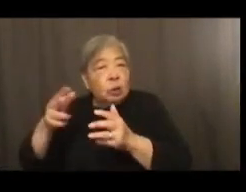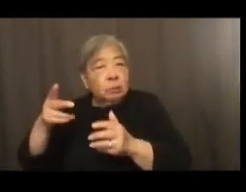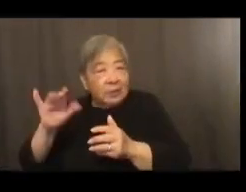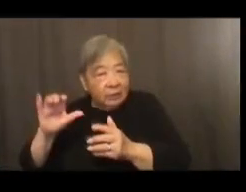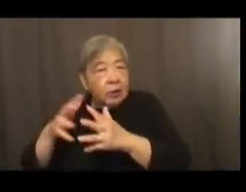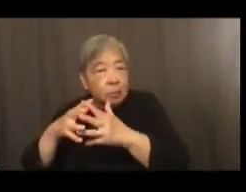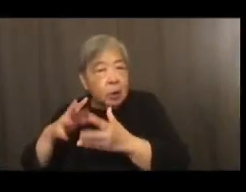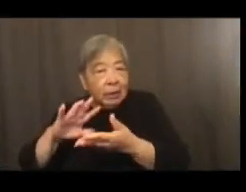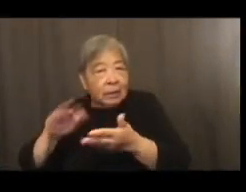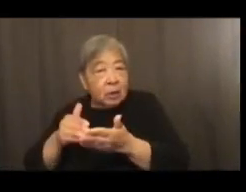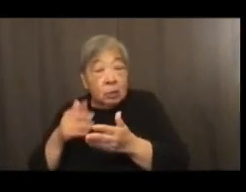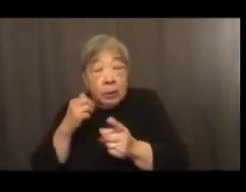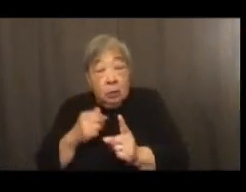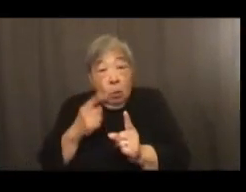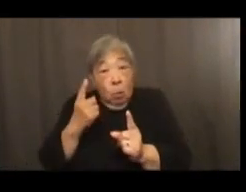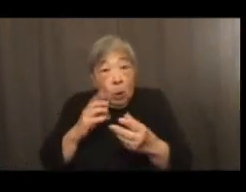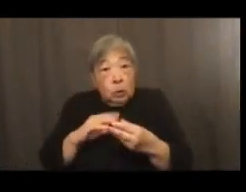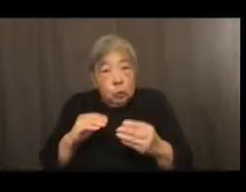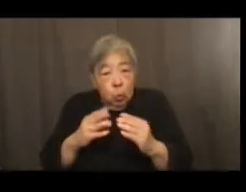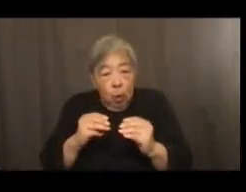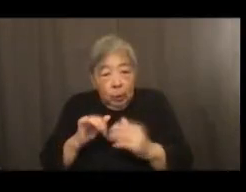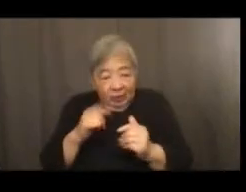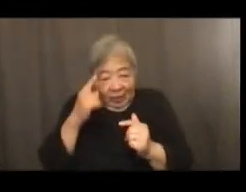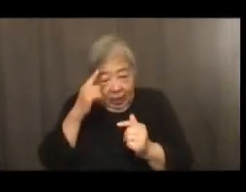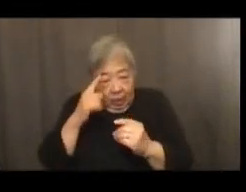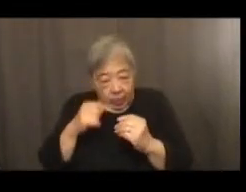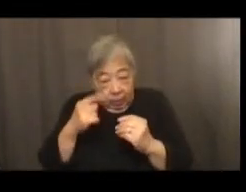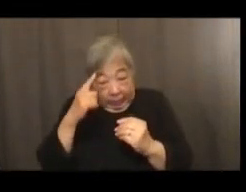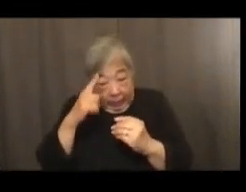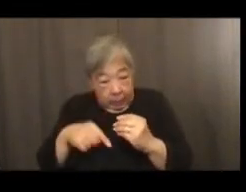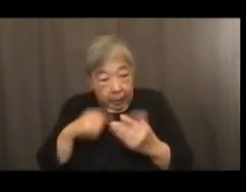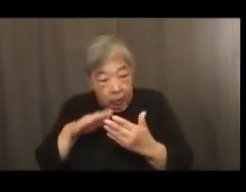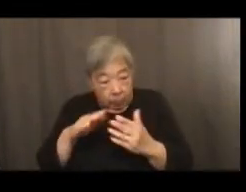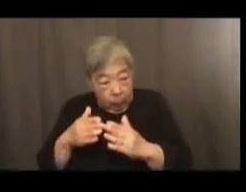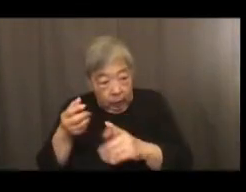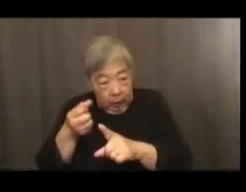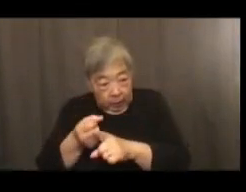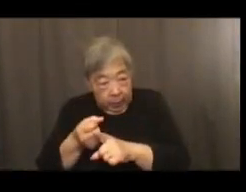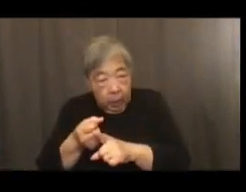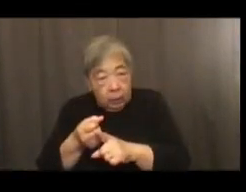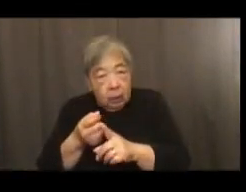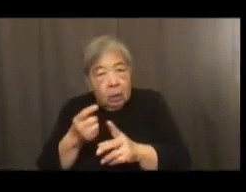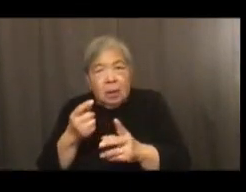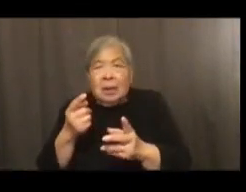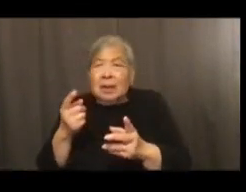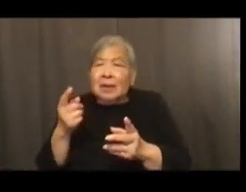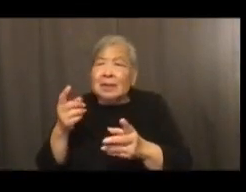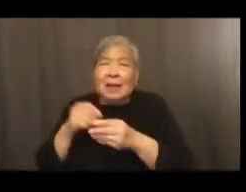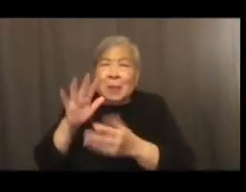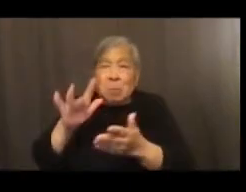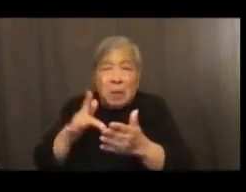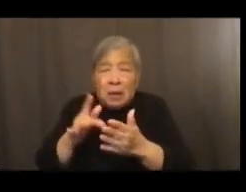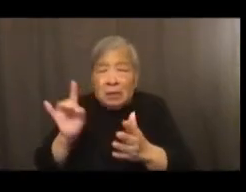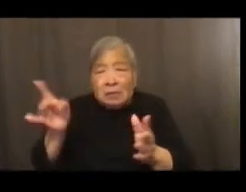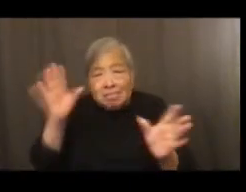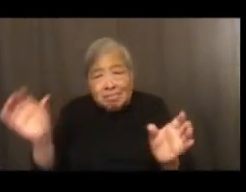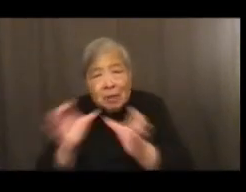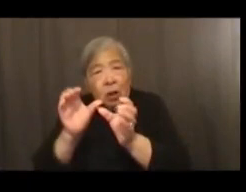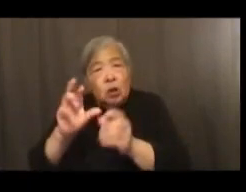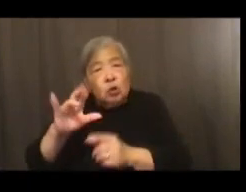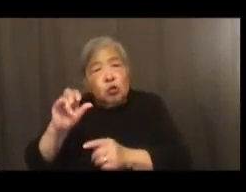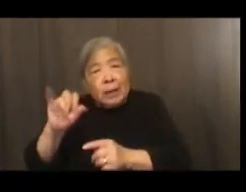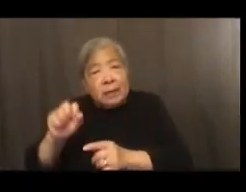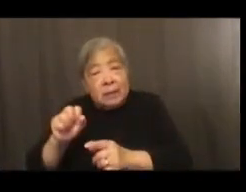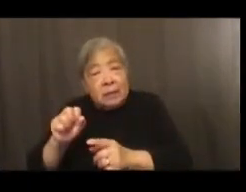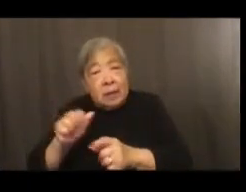the stories that we're having to think about when we think about community impact is in the middle of this crisis, of this pandemic, and then